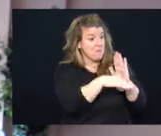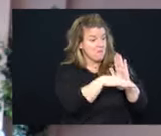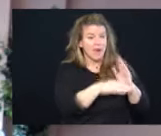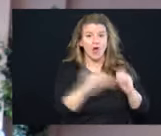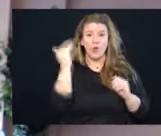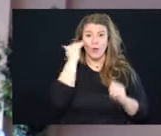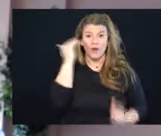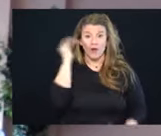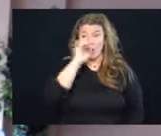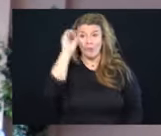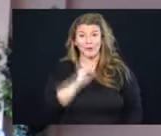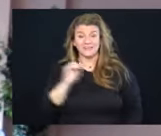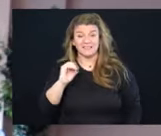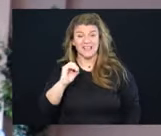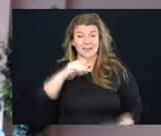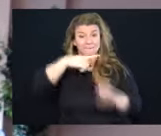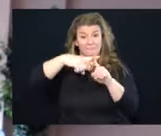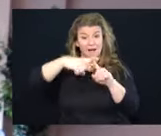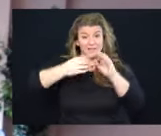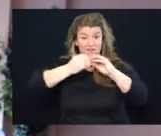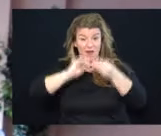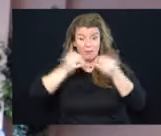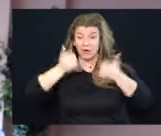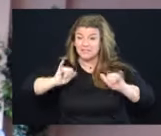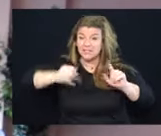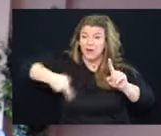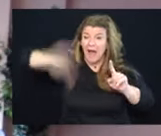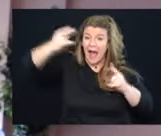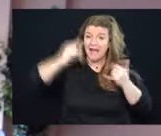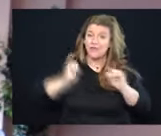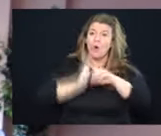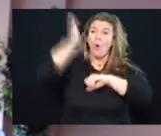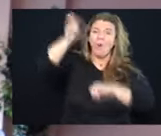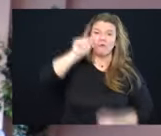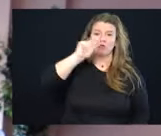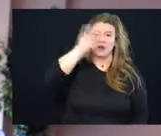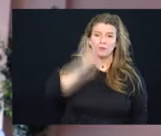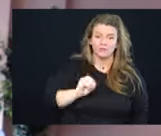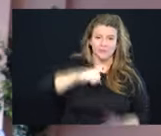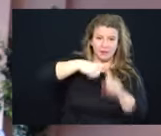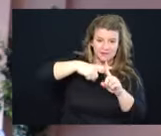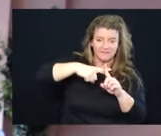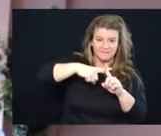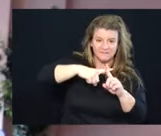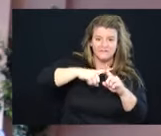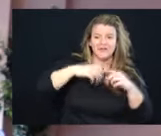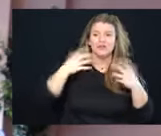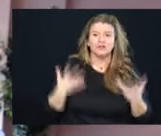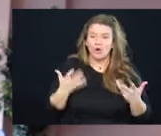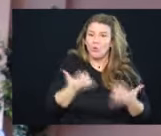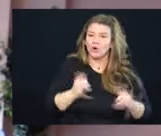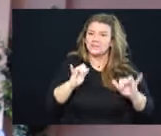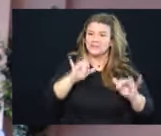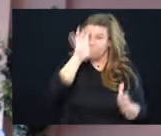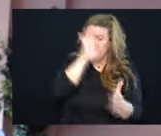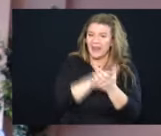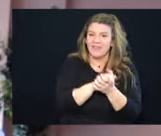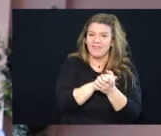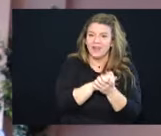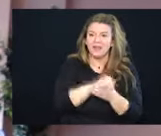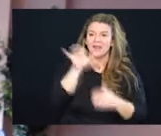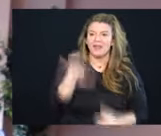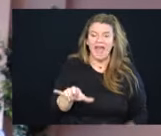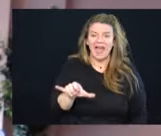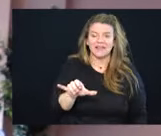percent positive rate, still very high, still over 20 percent positive. So we are still believing that